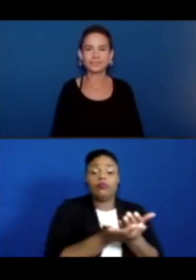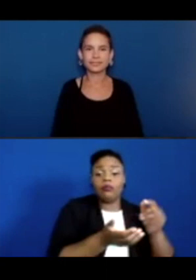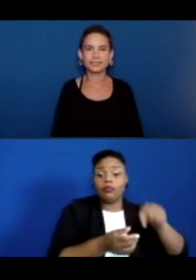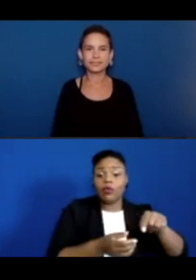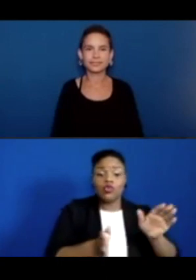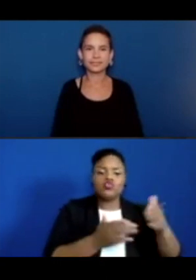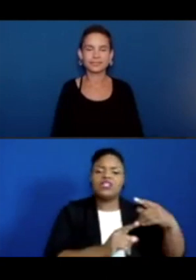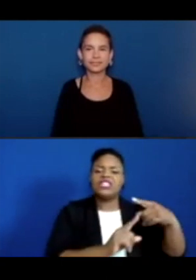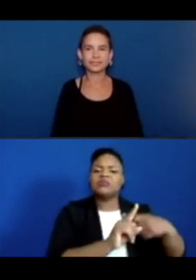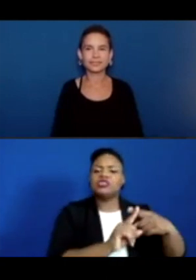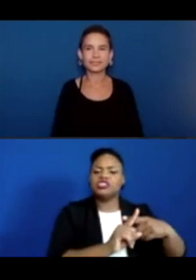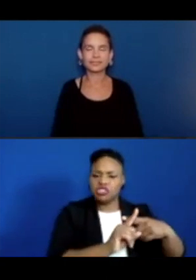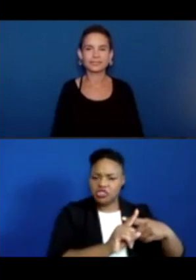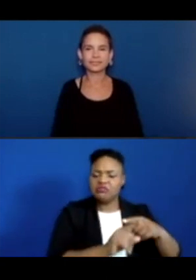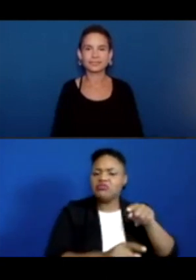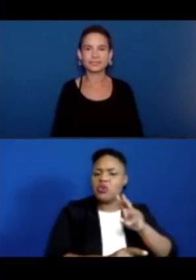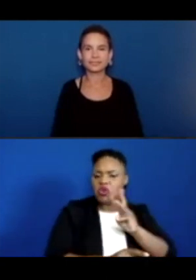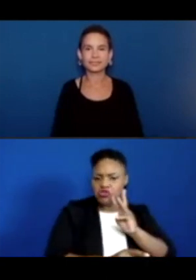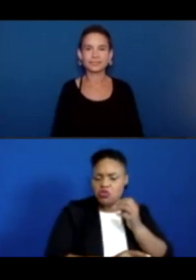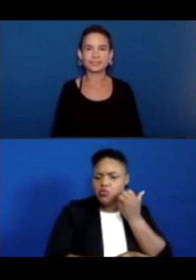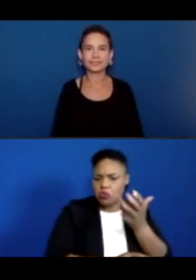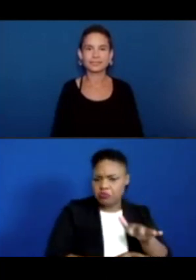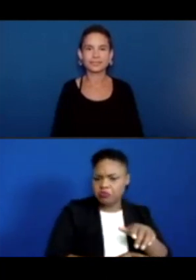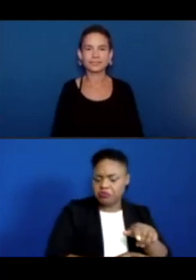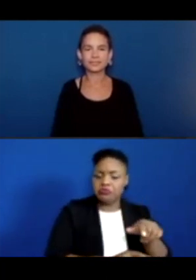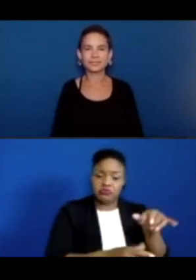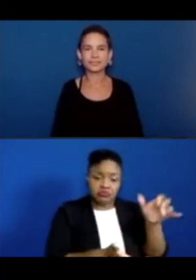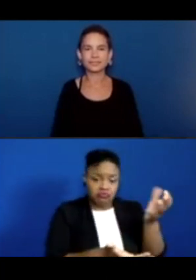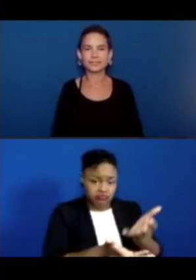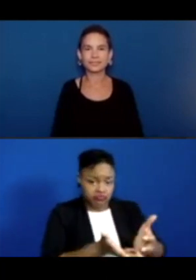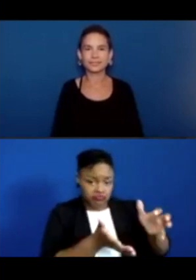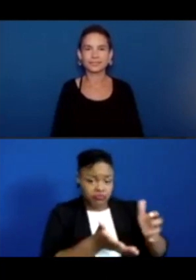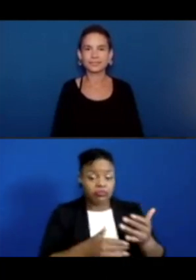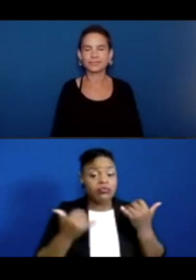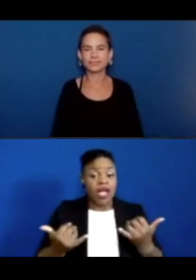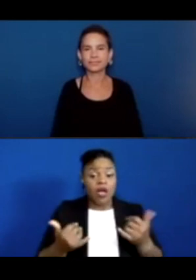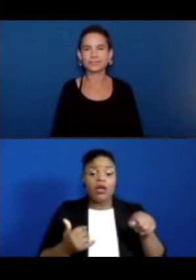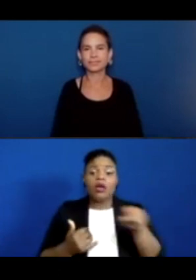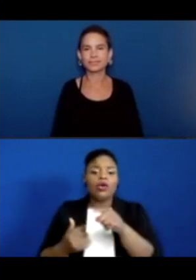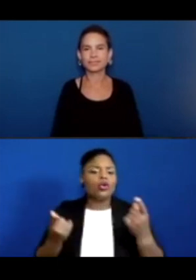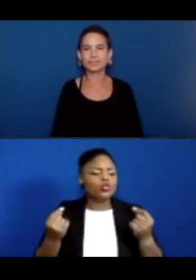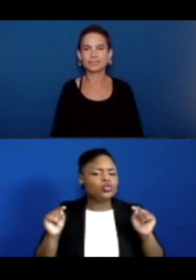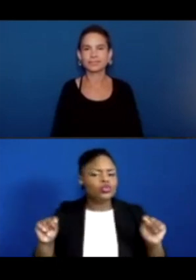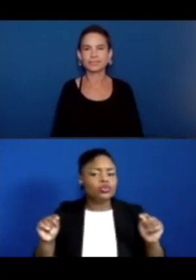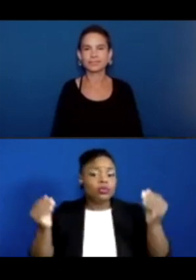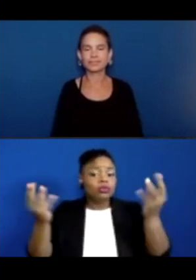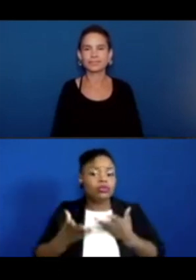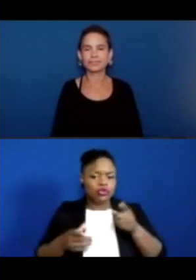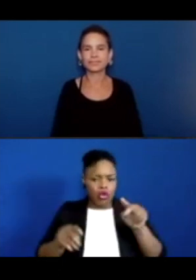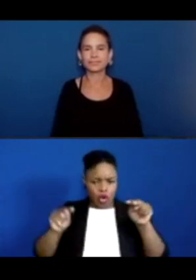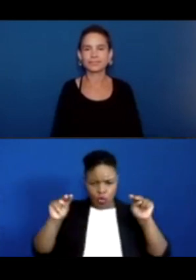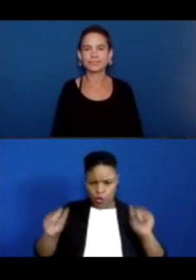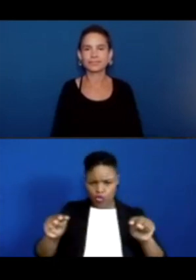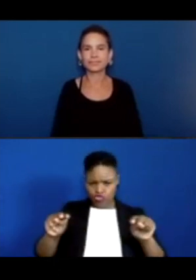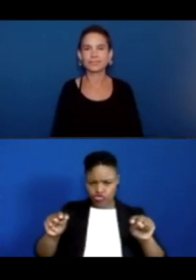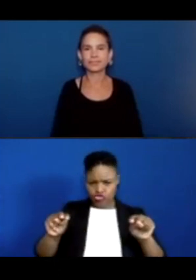going pour it from this picture. And what I'm going to ask you guys to do, to tell the audience, what does it feel like when you put your hand